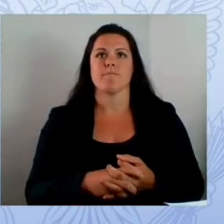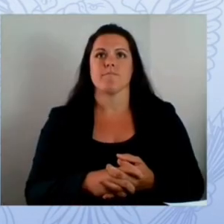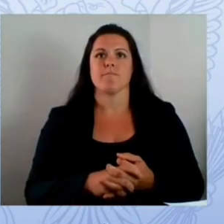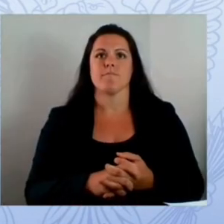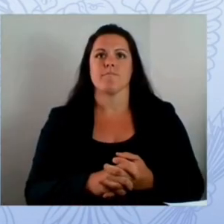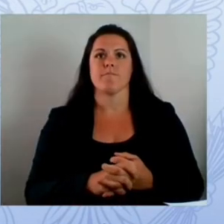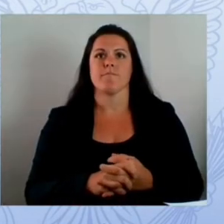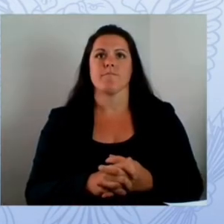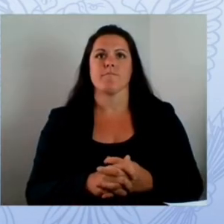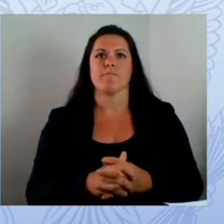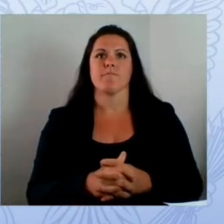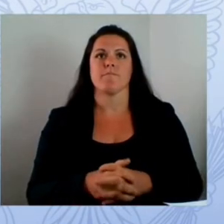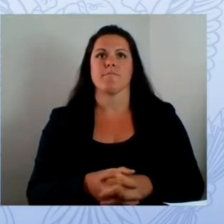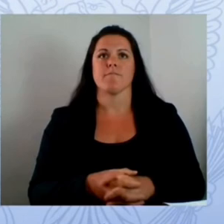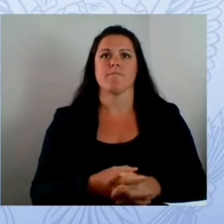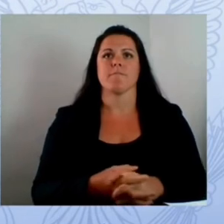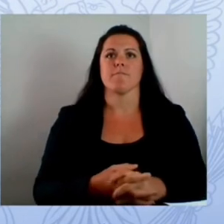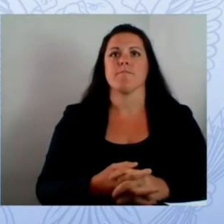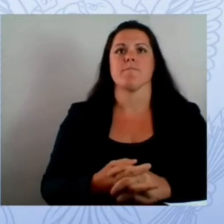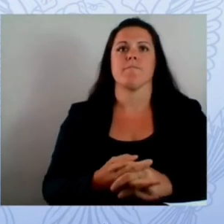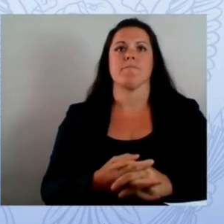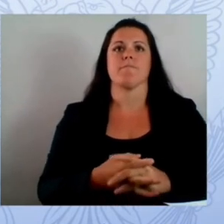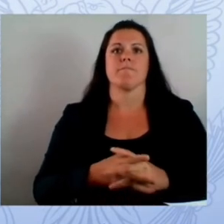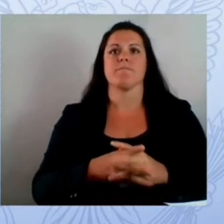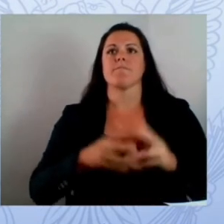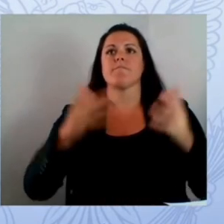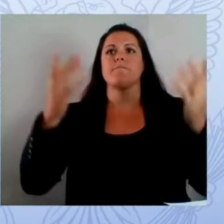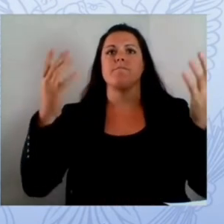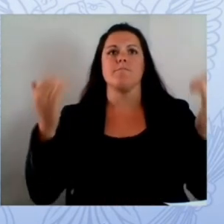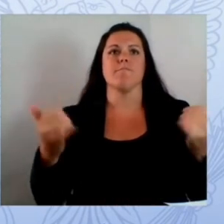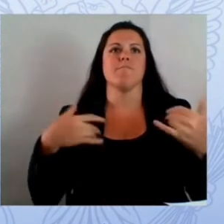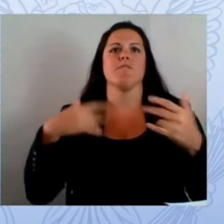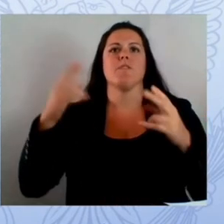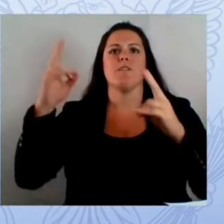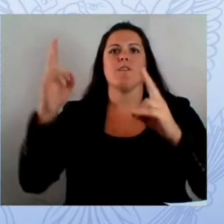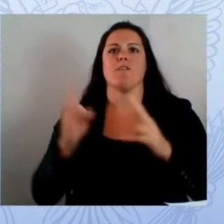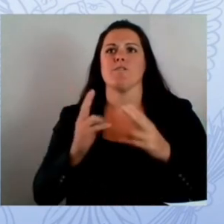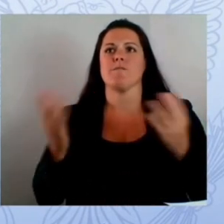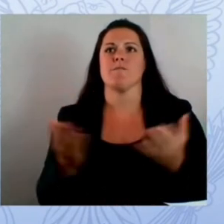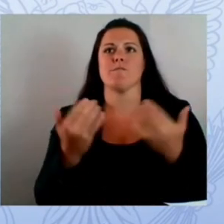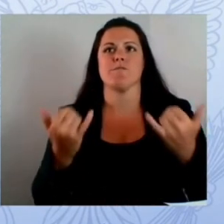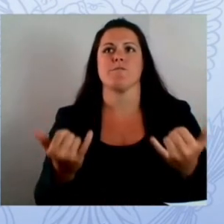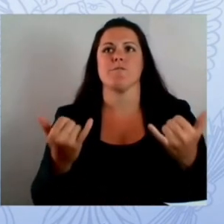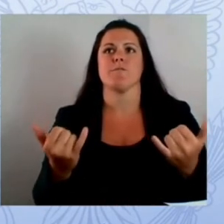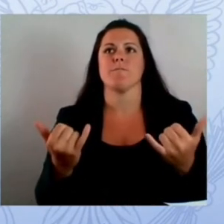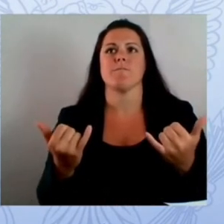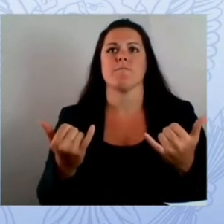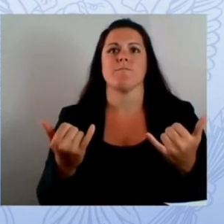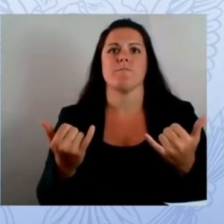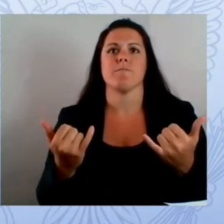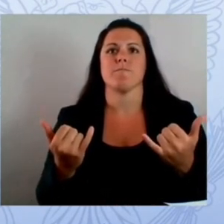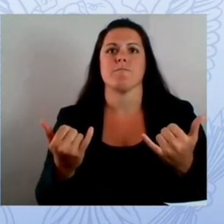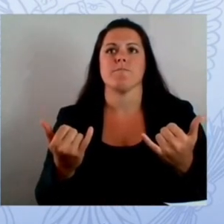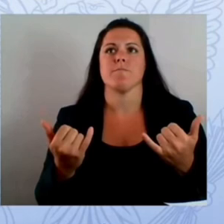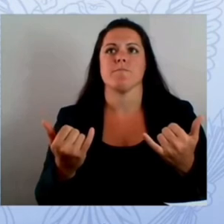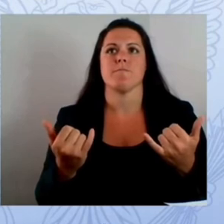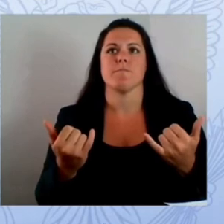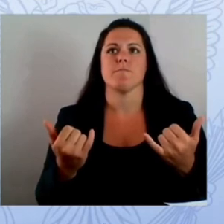to share with you north carolina's approach to protecting our students well-being the most sensitive data and certainly